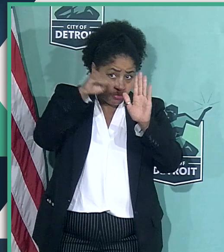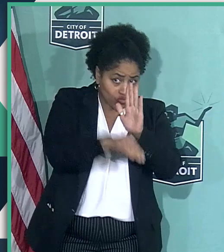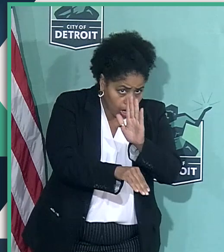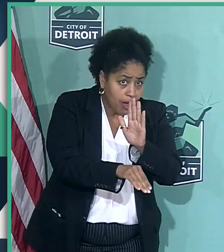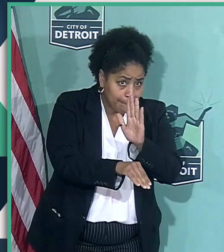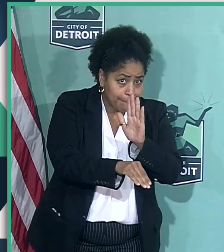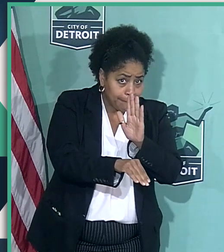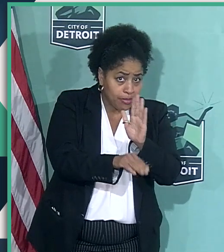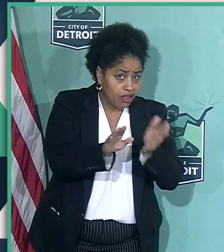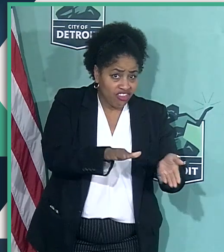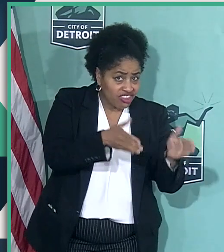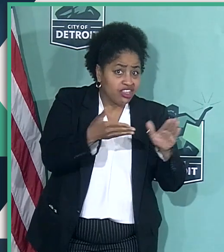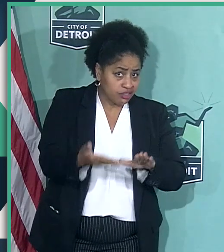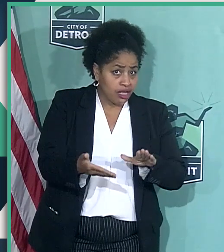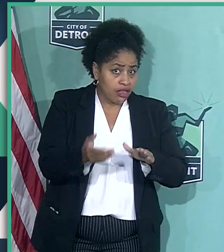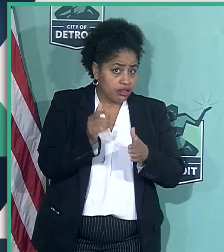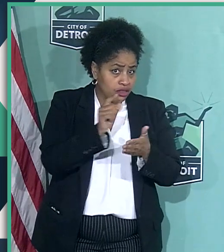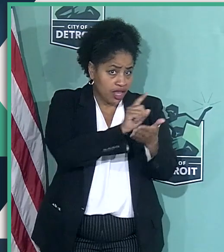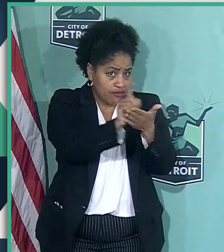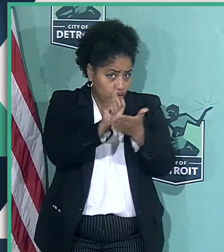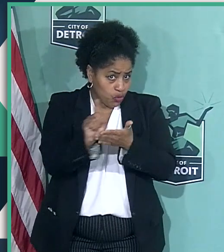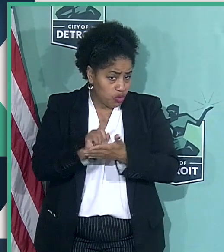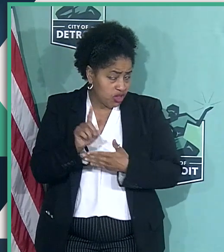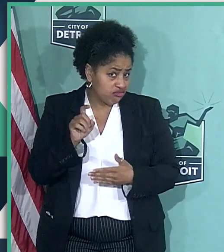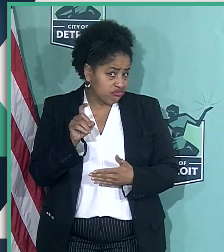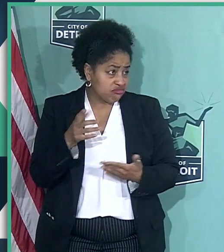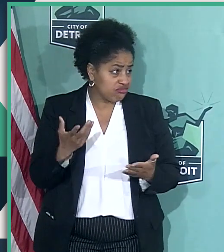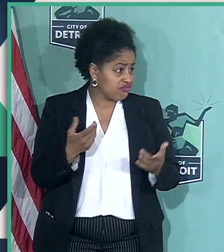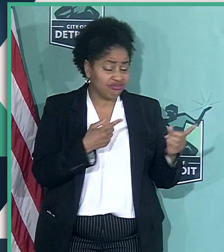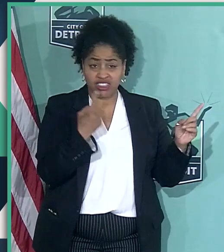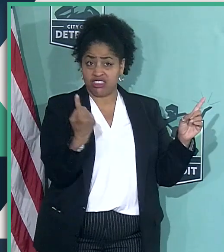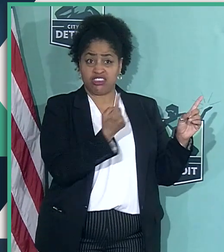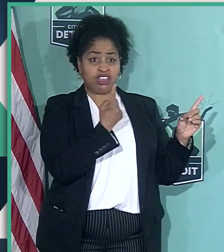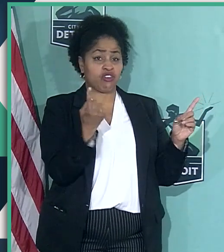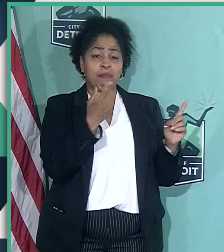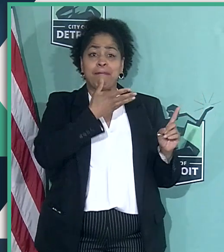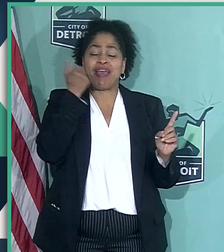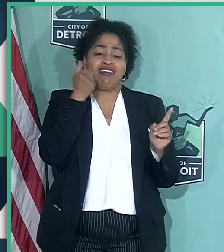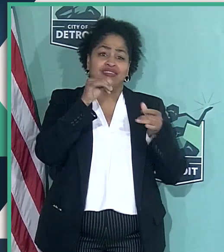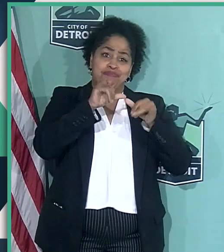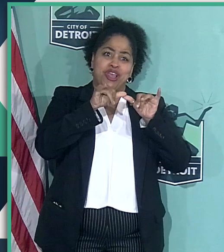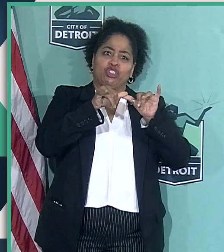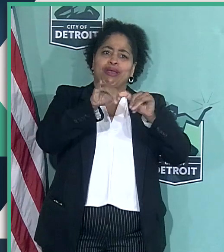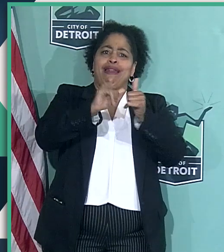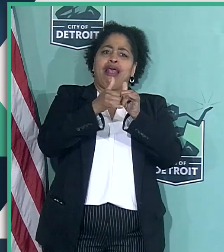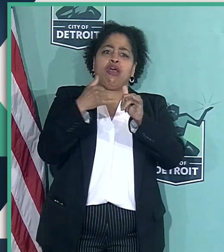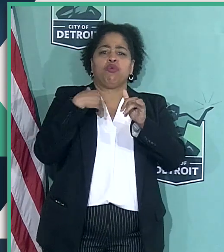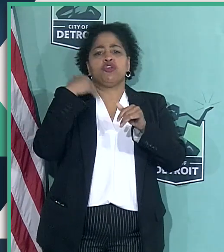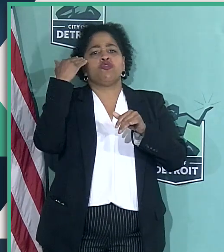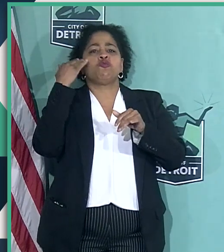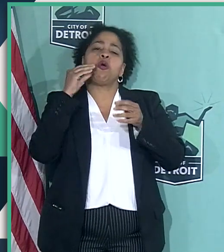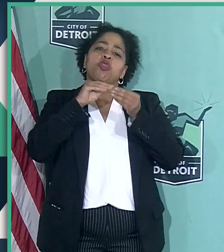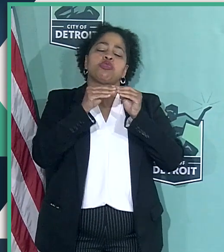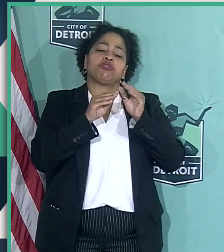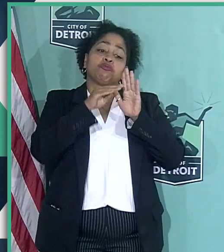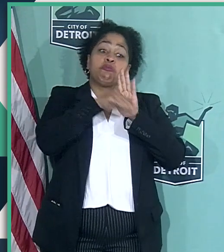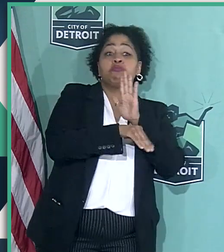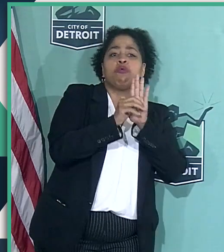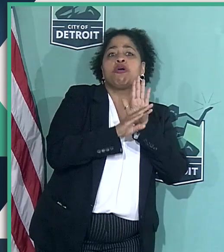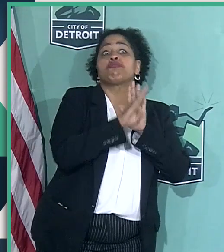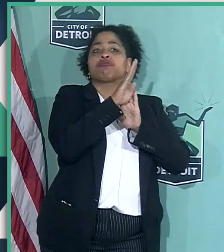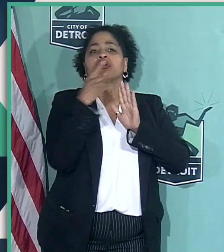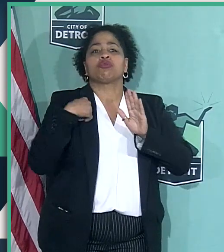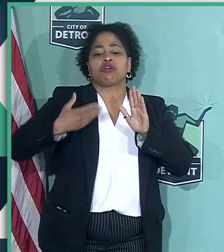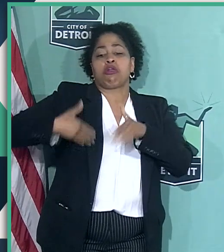the deaths week to week? This is the single best measure of whether it's going down or going up. As we ramp up